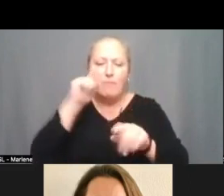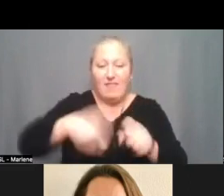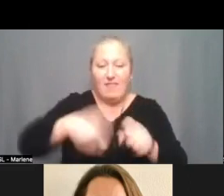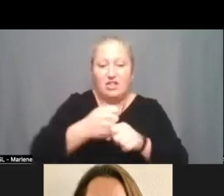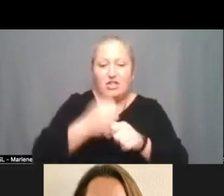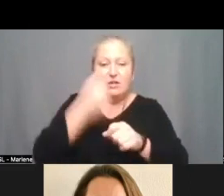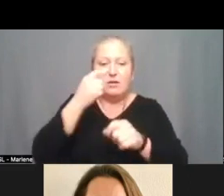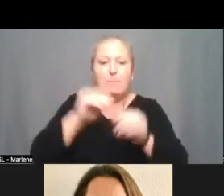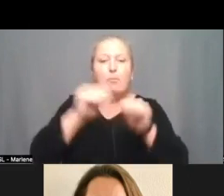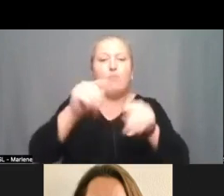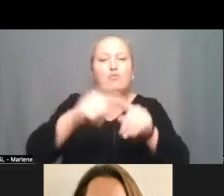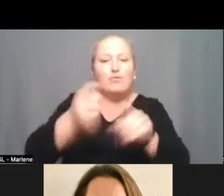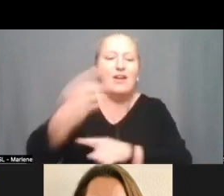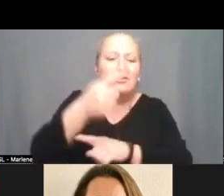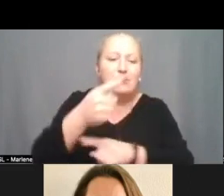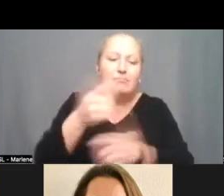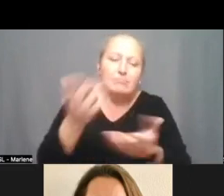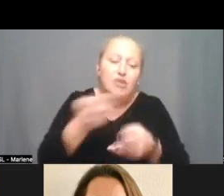year so again short and long-term